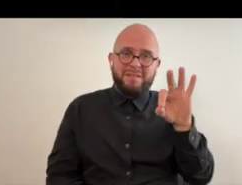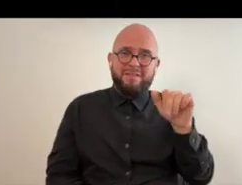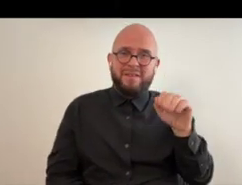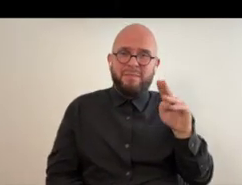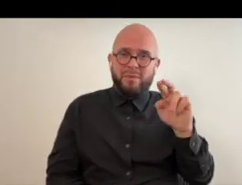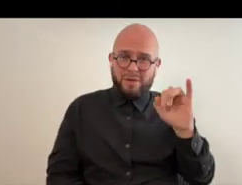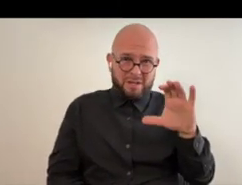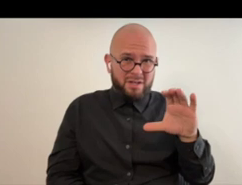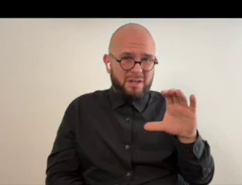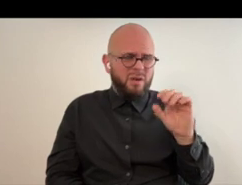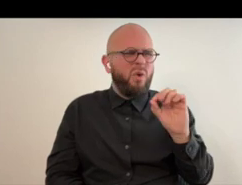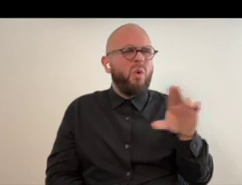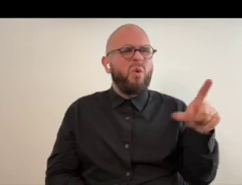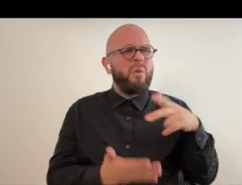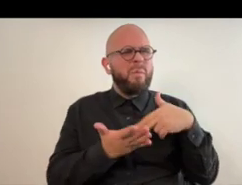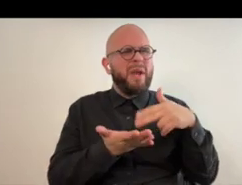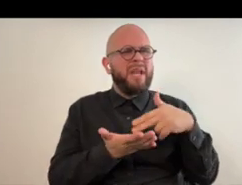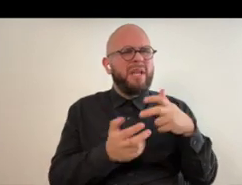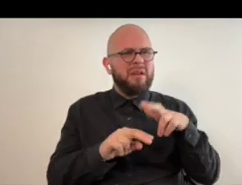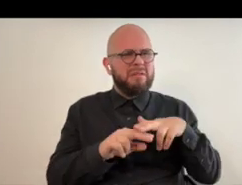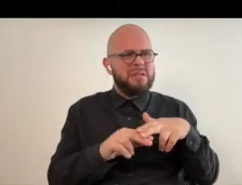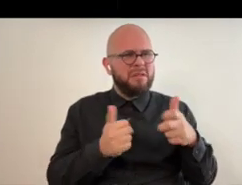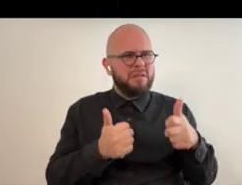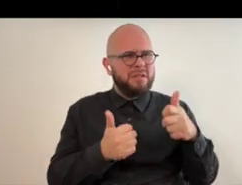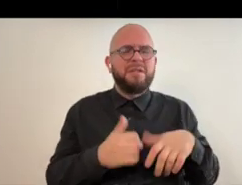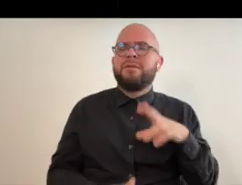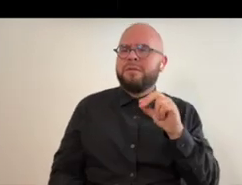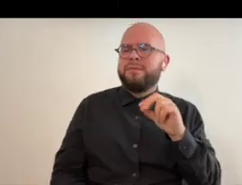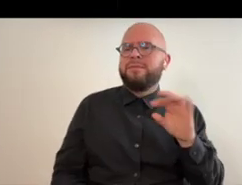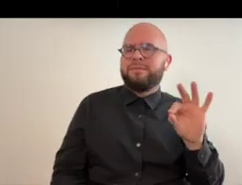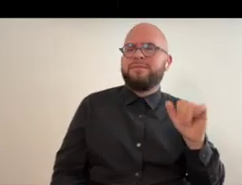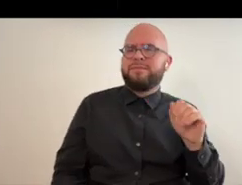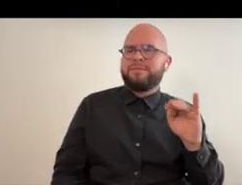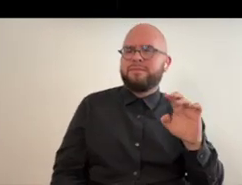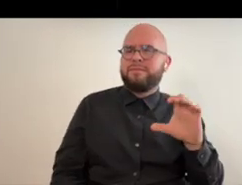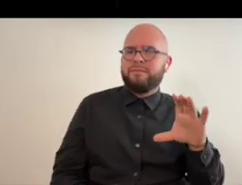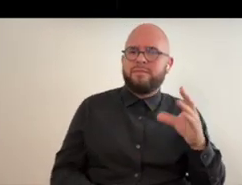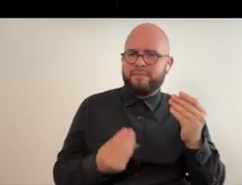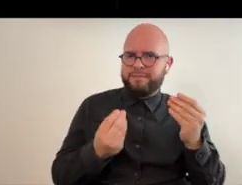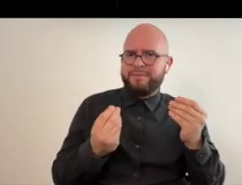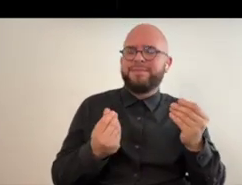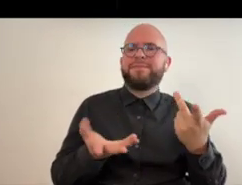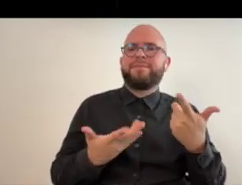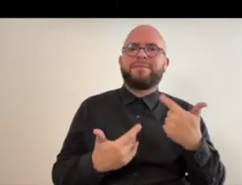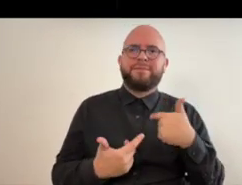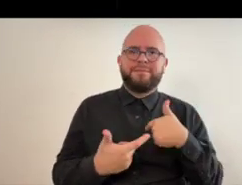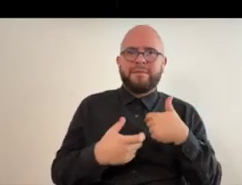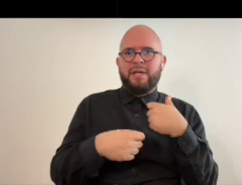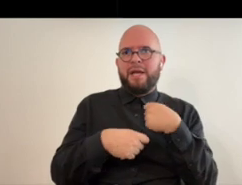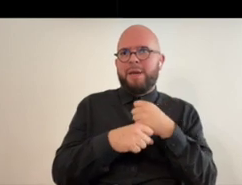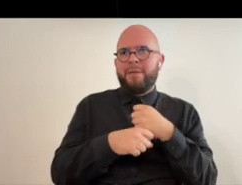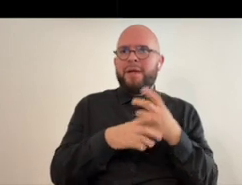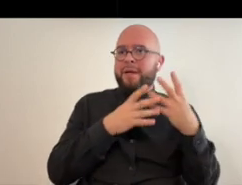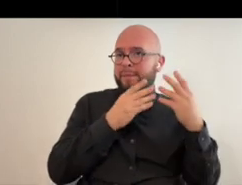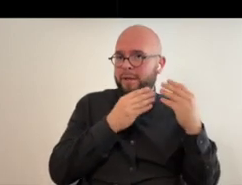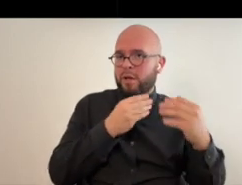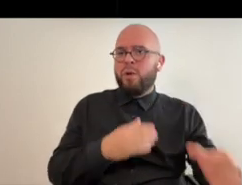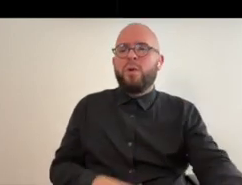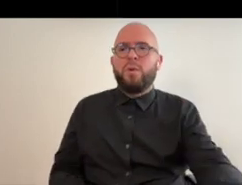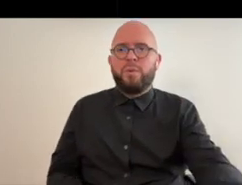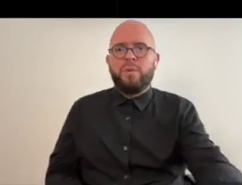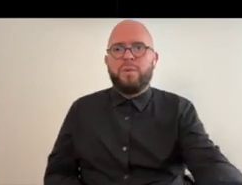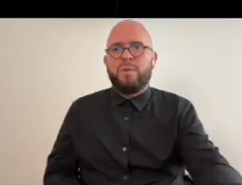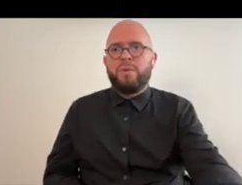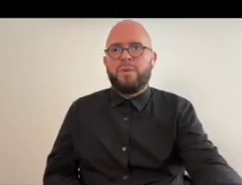or did you paint the seat the seat cover no that is that is fabric um i made a uh a pillow